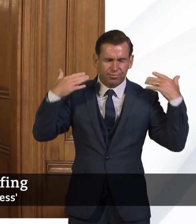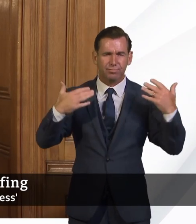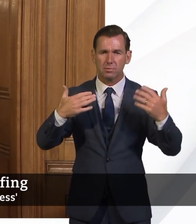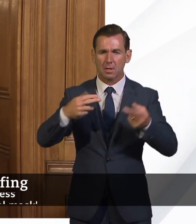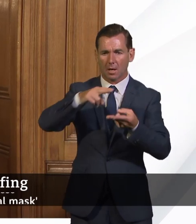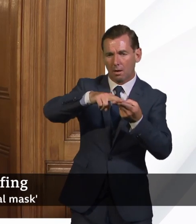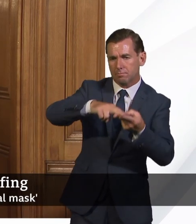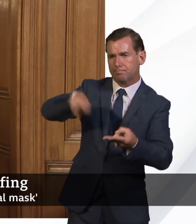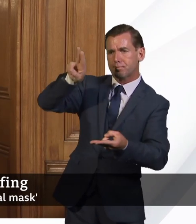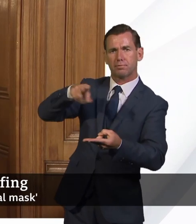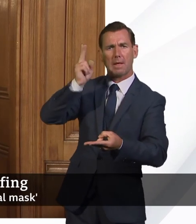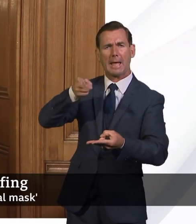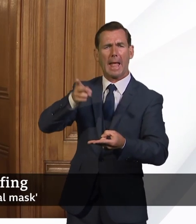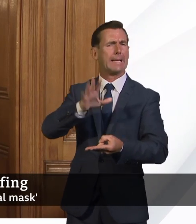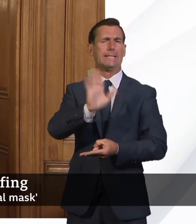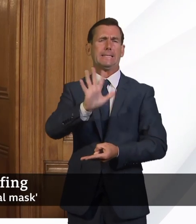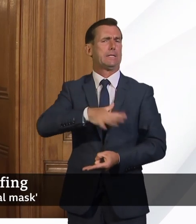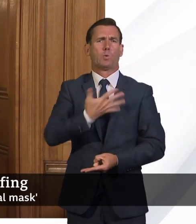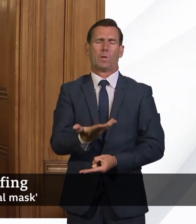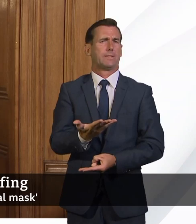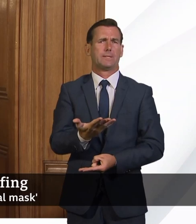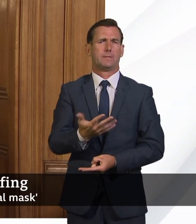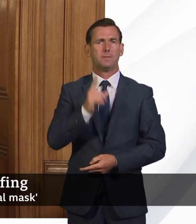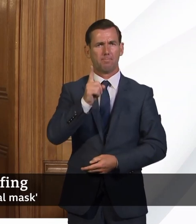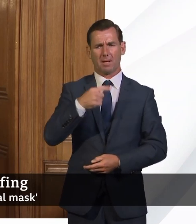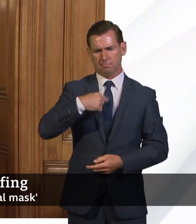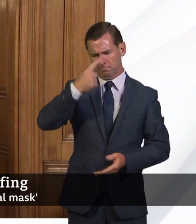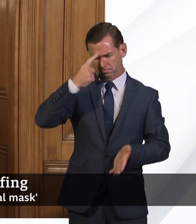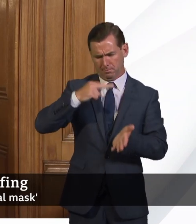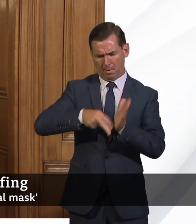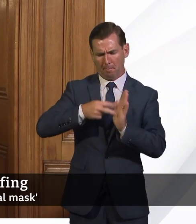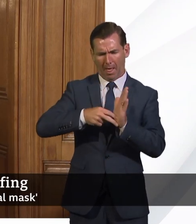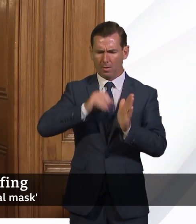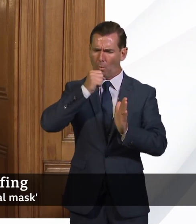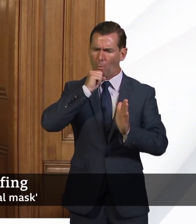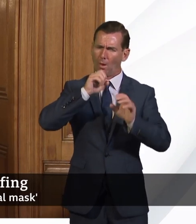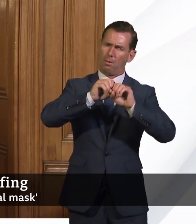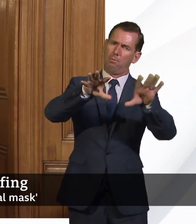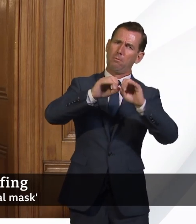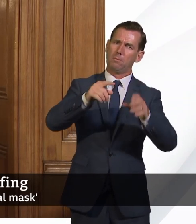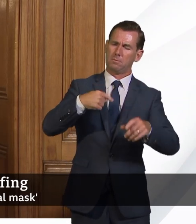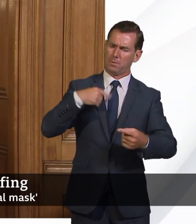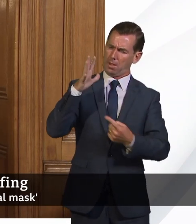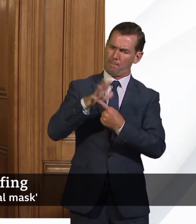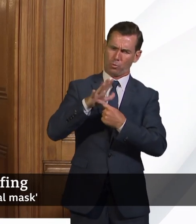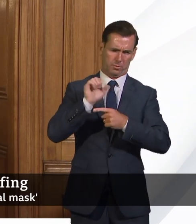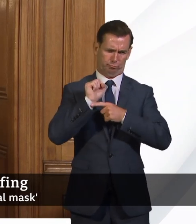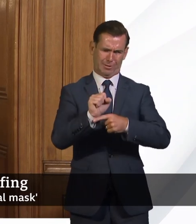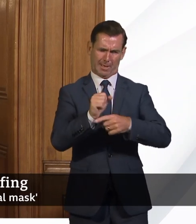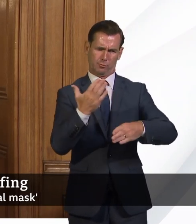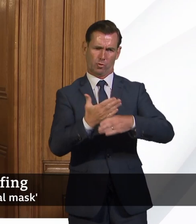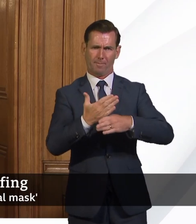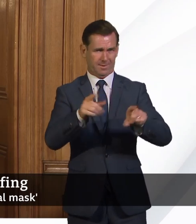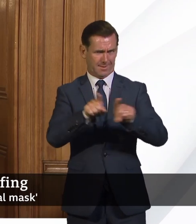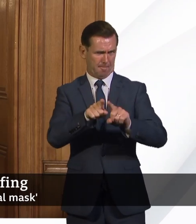spike. But yeah, we will absolutely be coming forward with plans, making sure that we're protecting jobs as we've been doing throughout